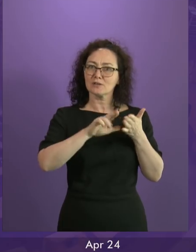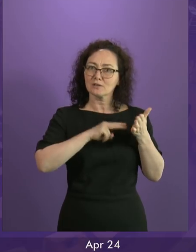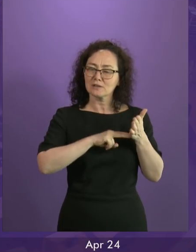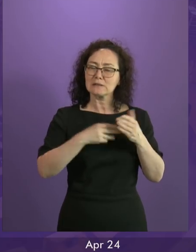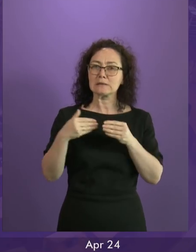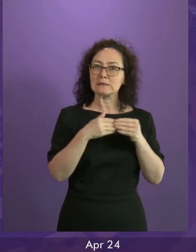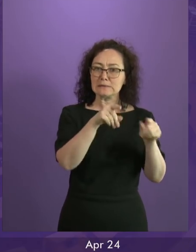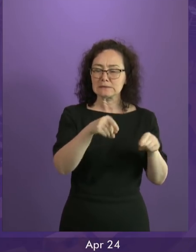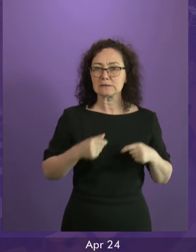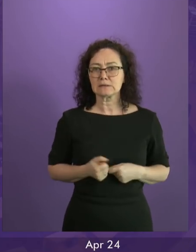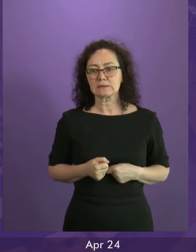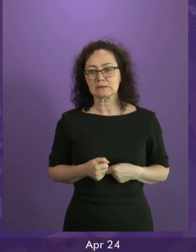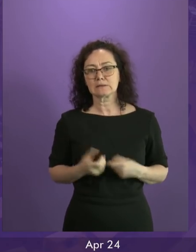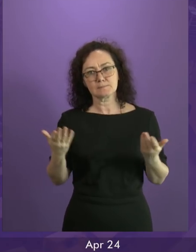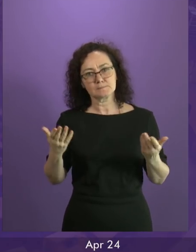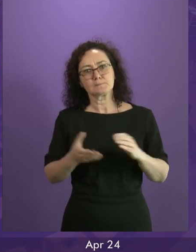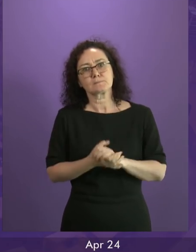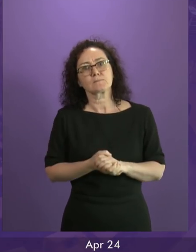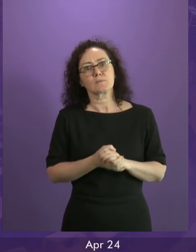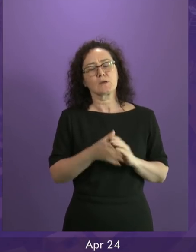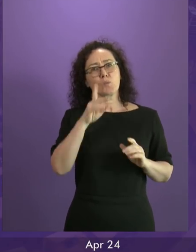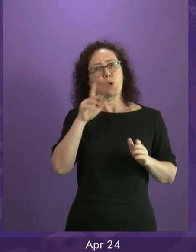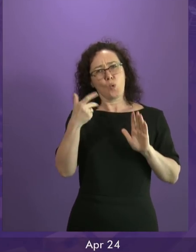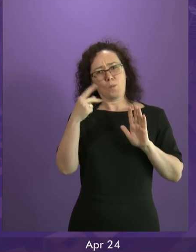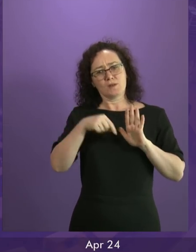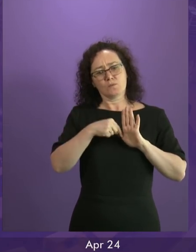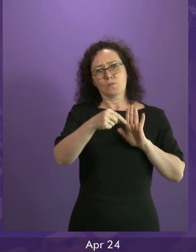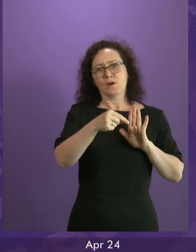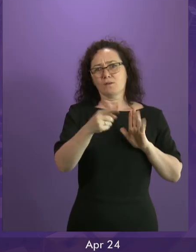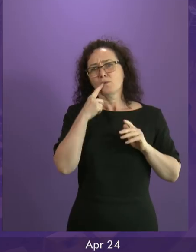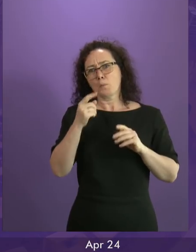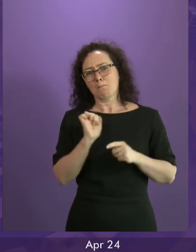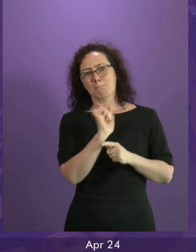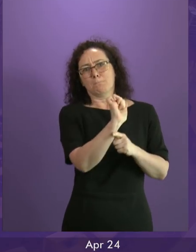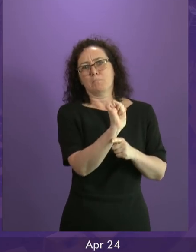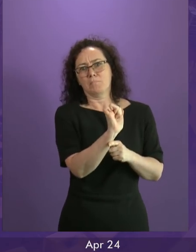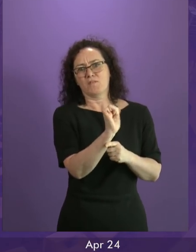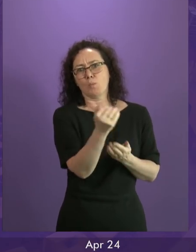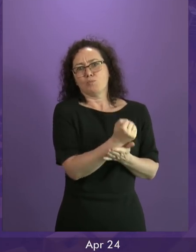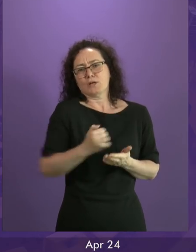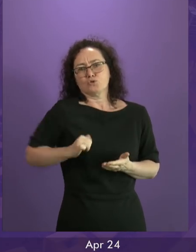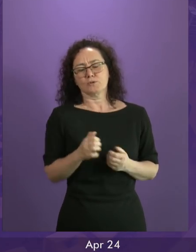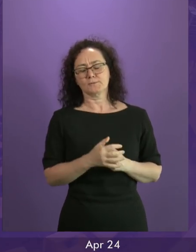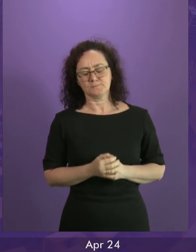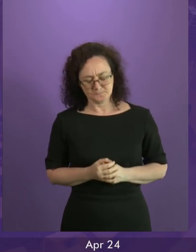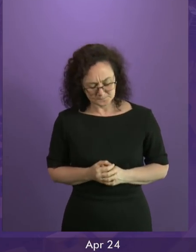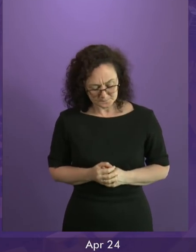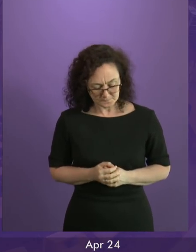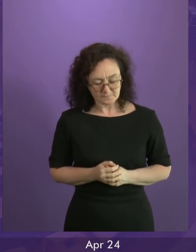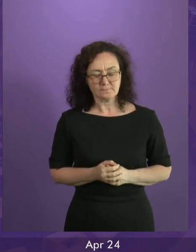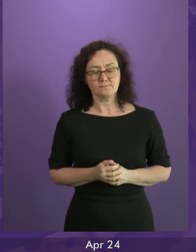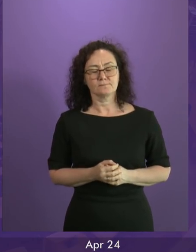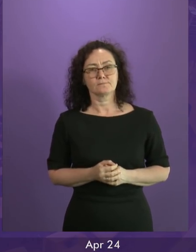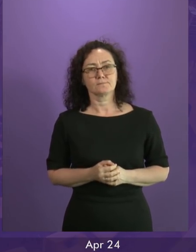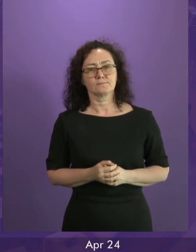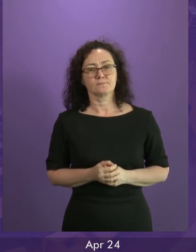system that could inflict even more damage? First Minister. Well, when I set out the implications and consequences